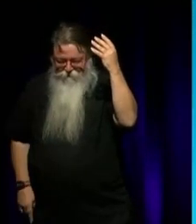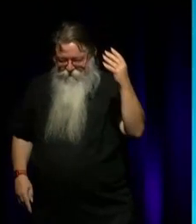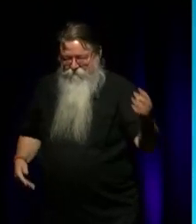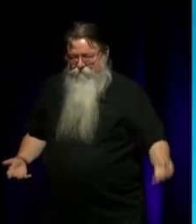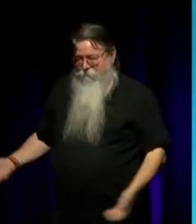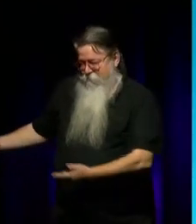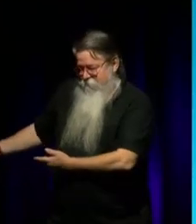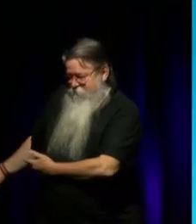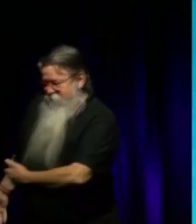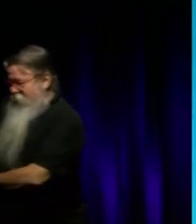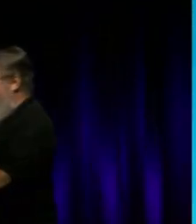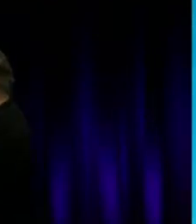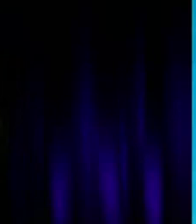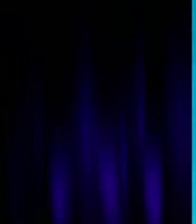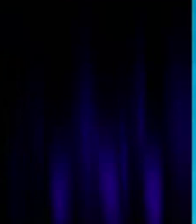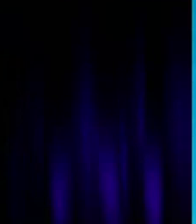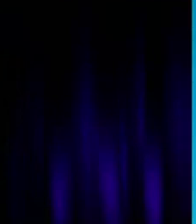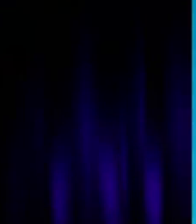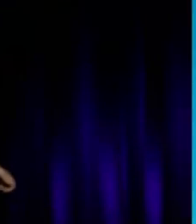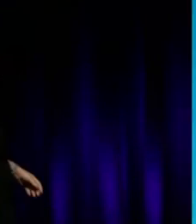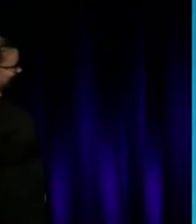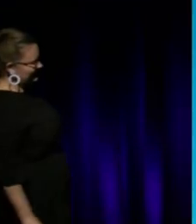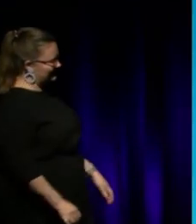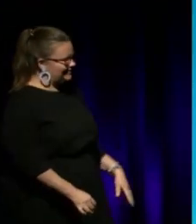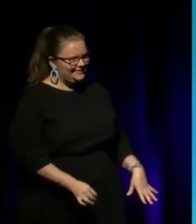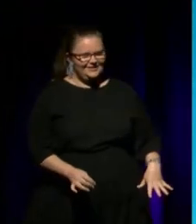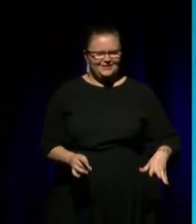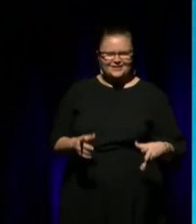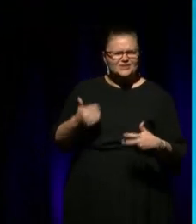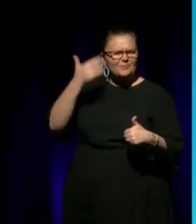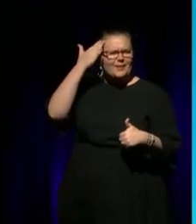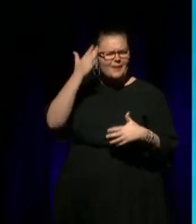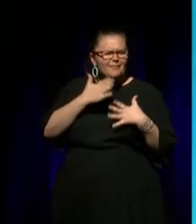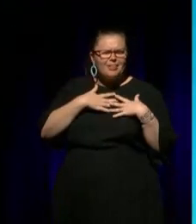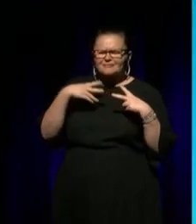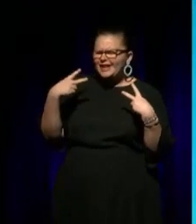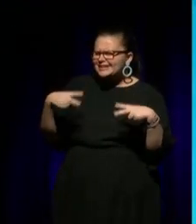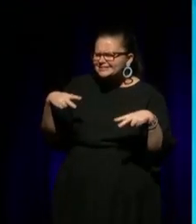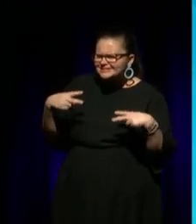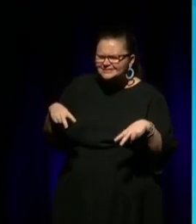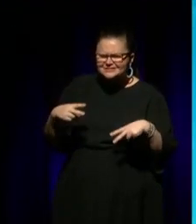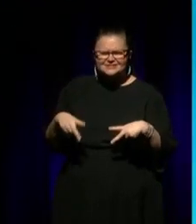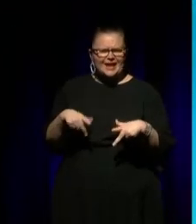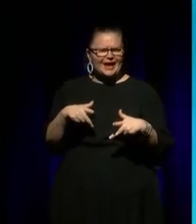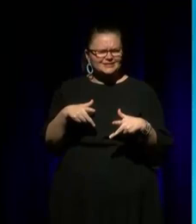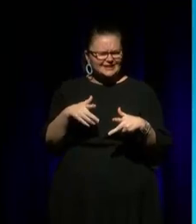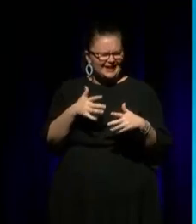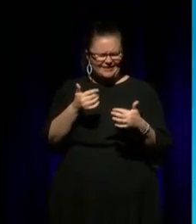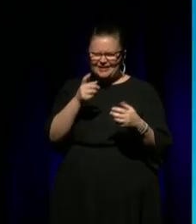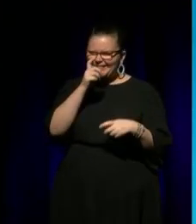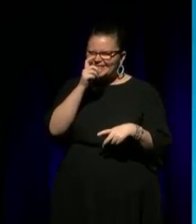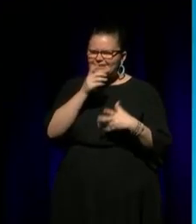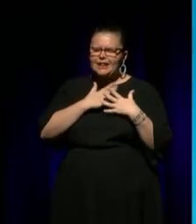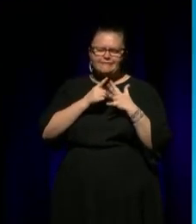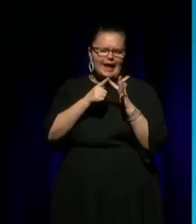Mum was into Ballroom from Cloudland days and Dad loved Country and Western Charlie Pride and Rawlene loved Elvis. She cried for four days when